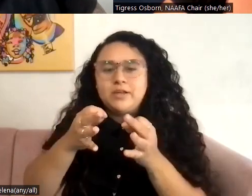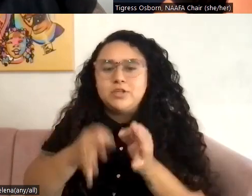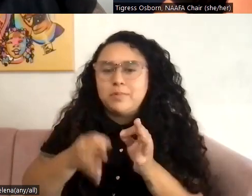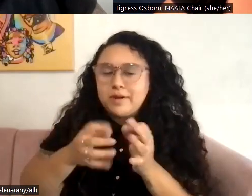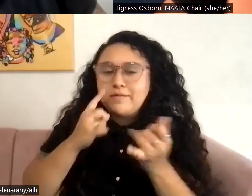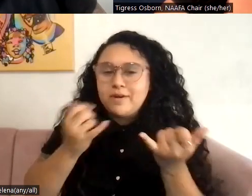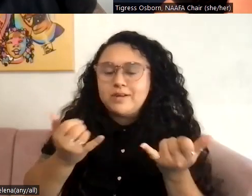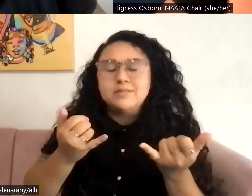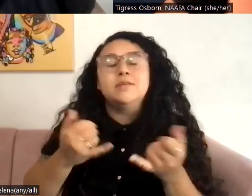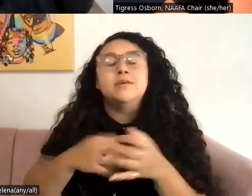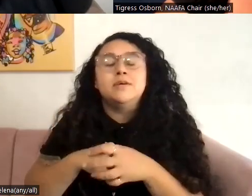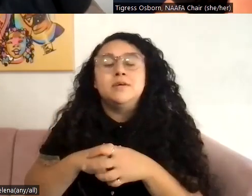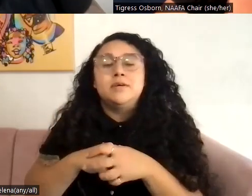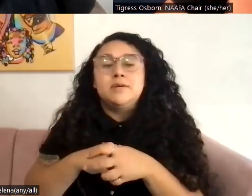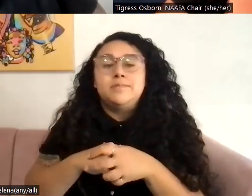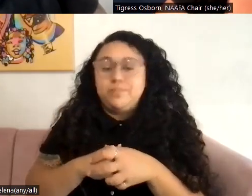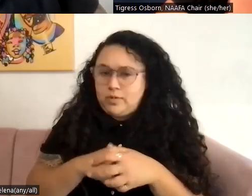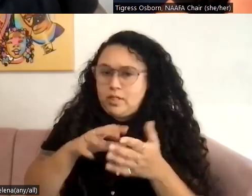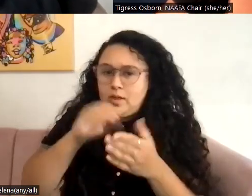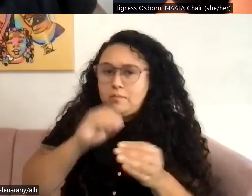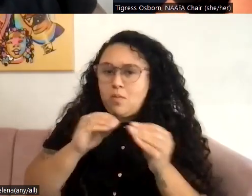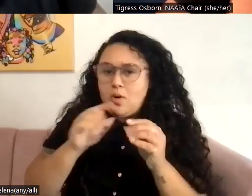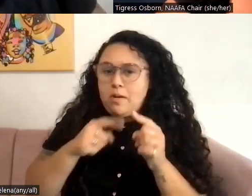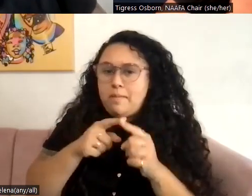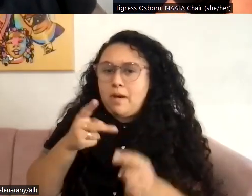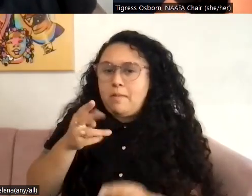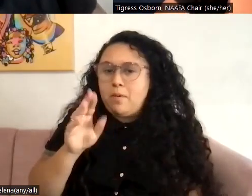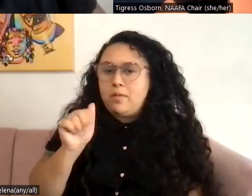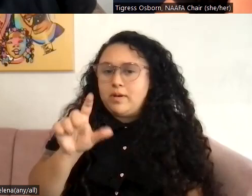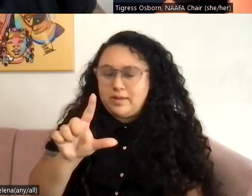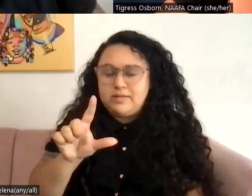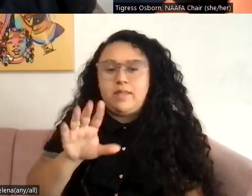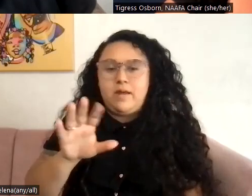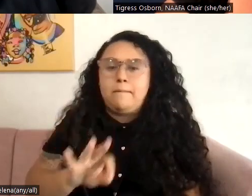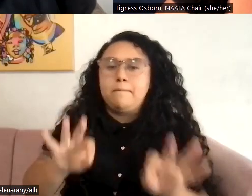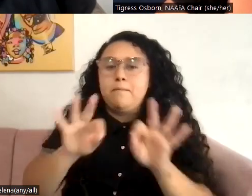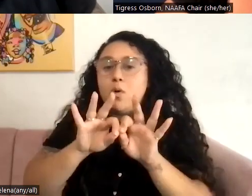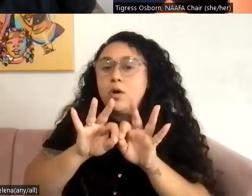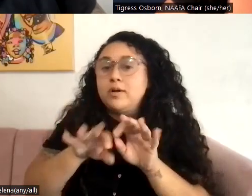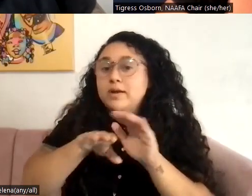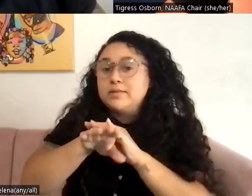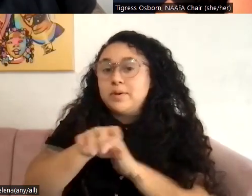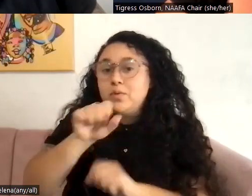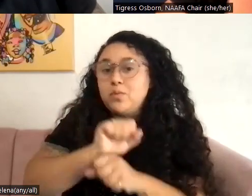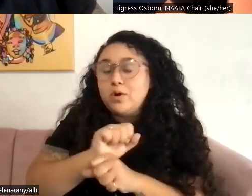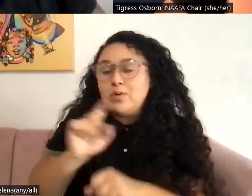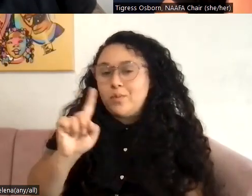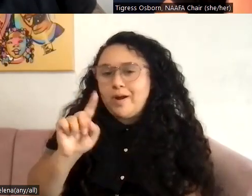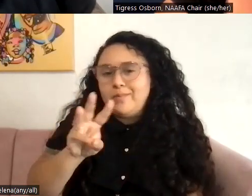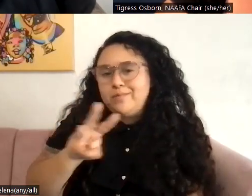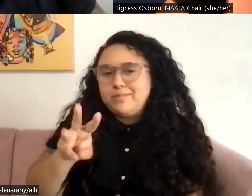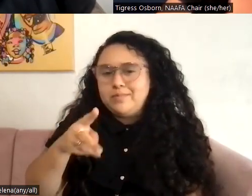learn more about Pro Bono ASL and the important accessibility work that they do at probonoasl.com.